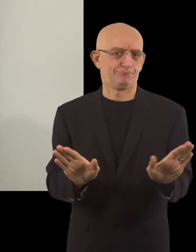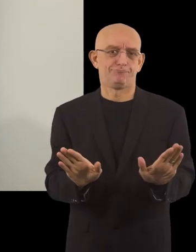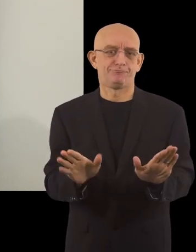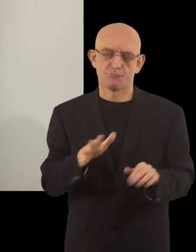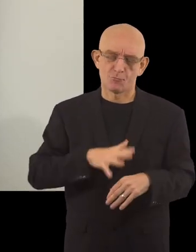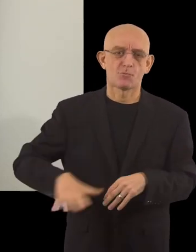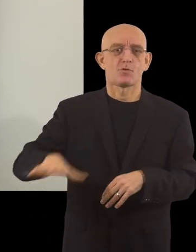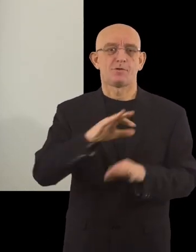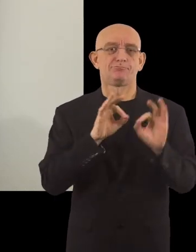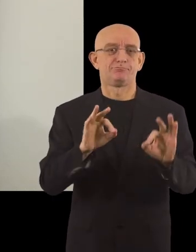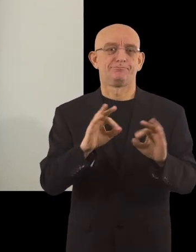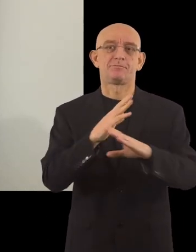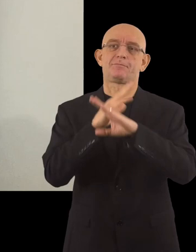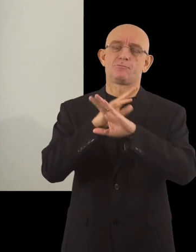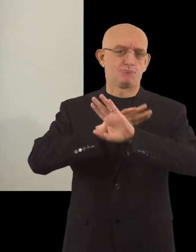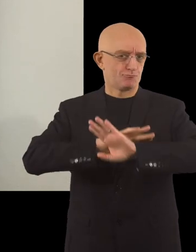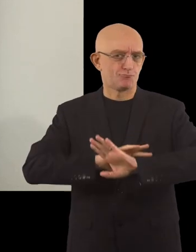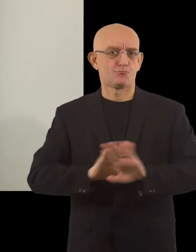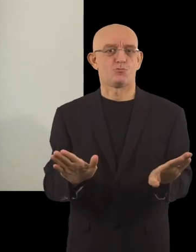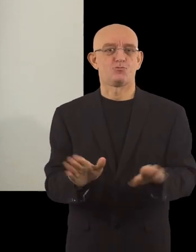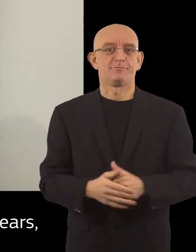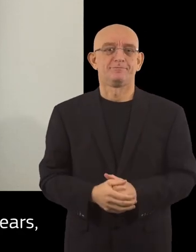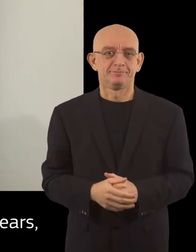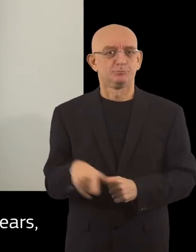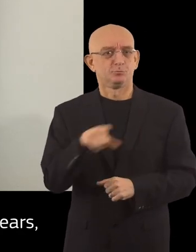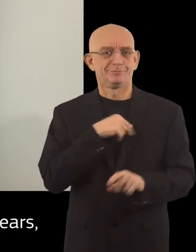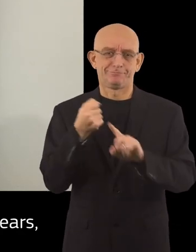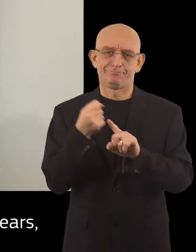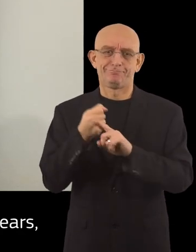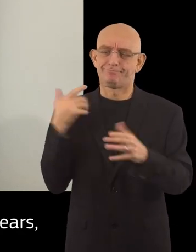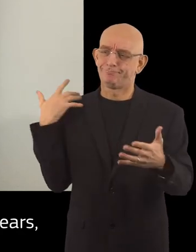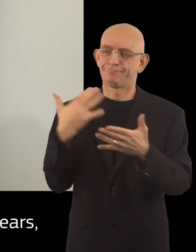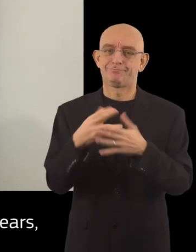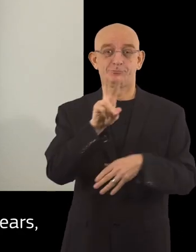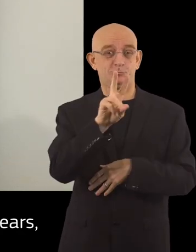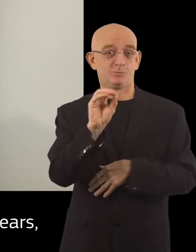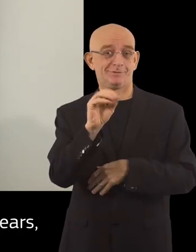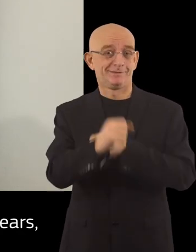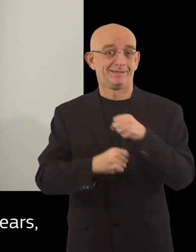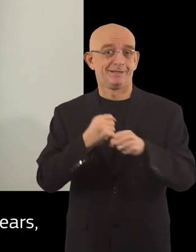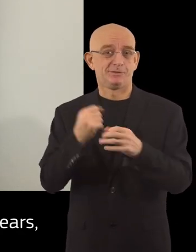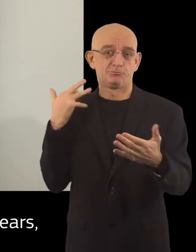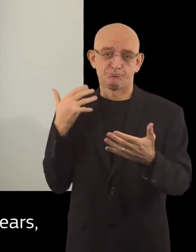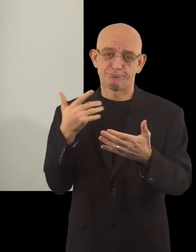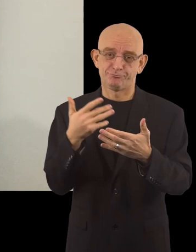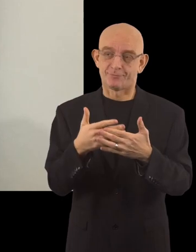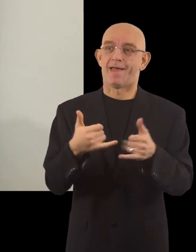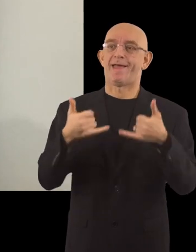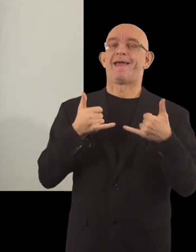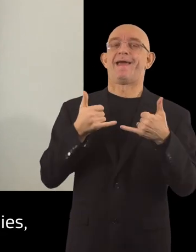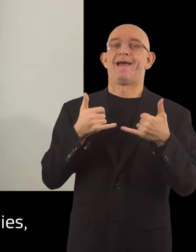no exceptions and no barriers. We fought for that award the last 20 years.